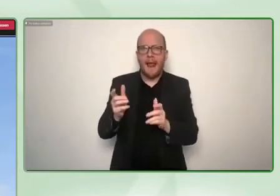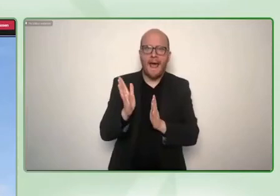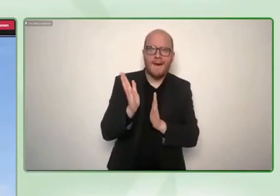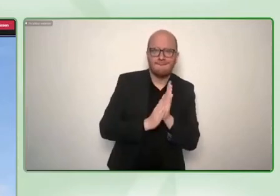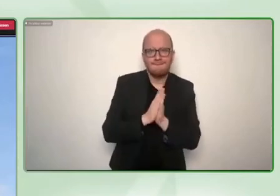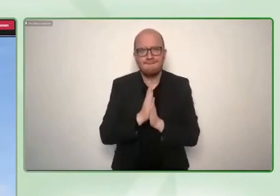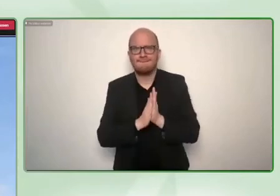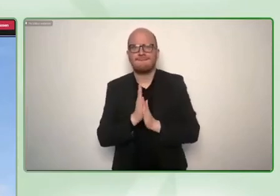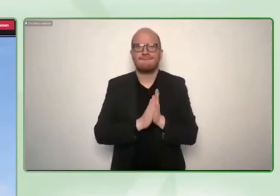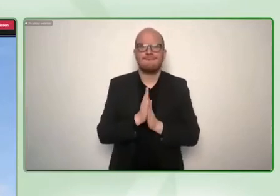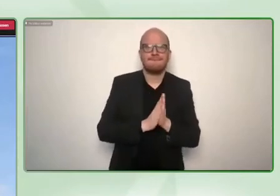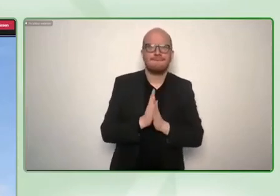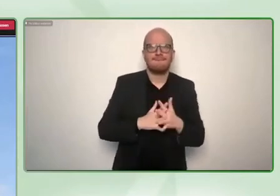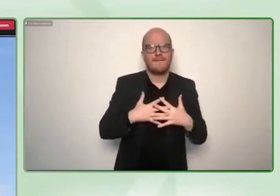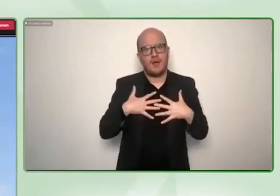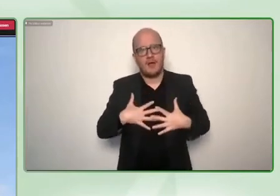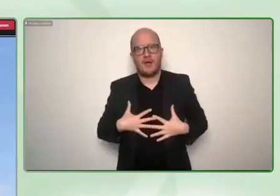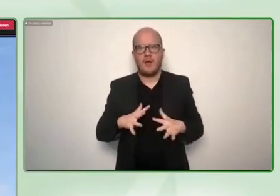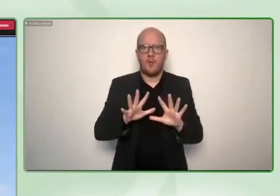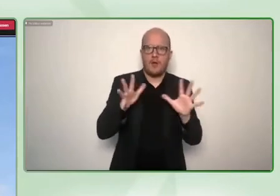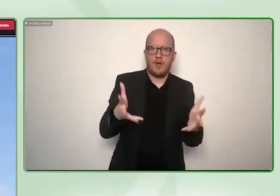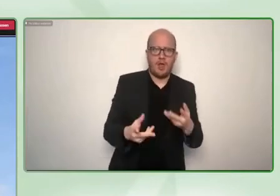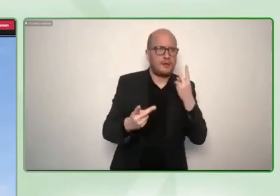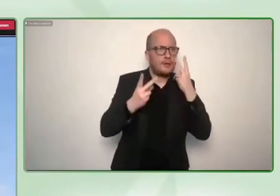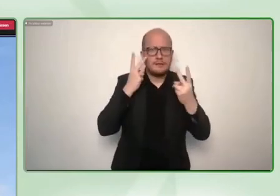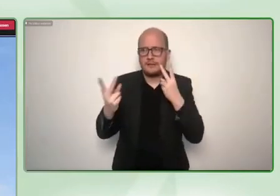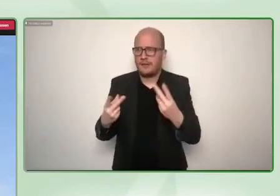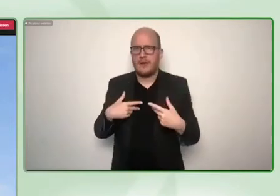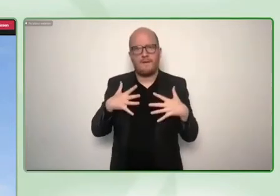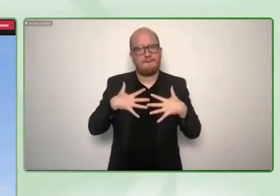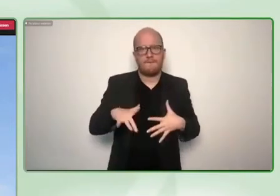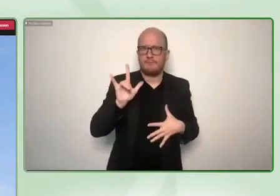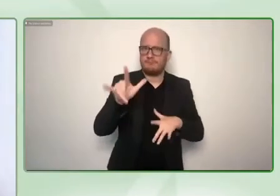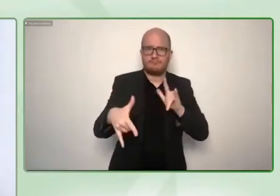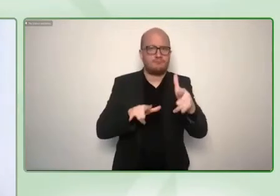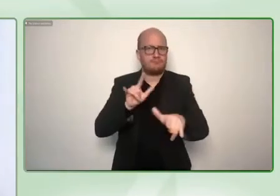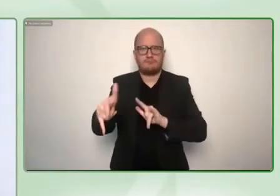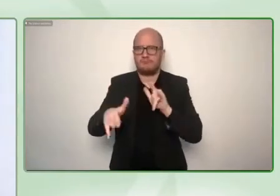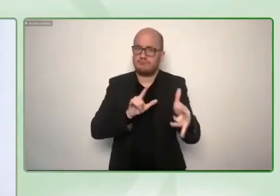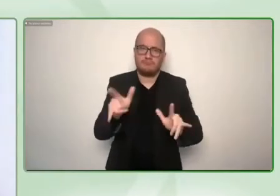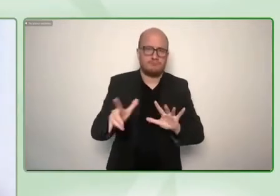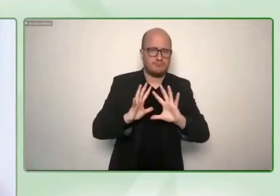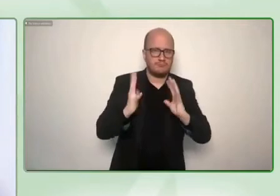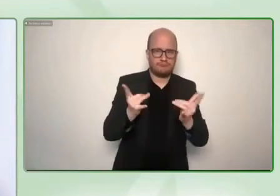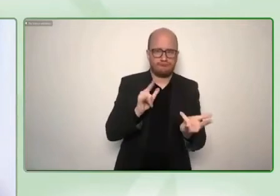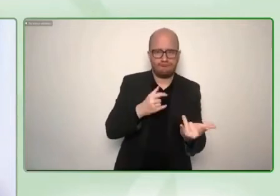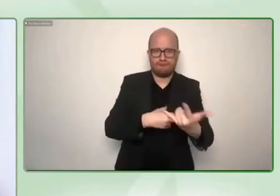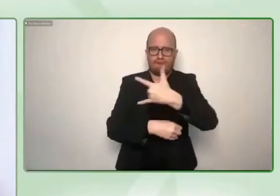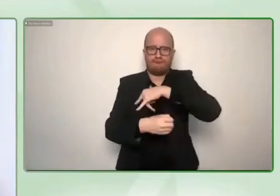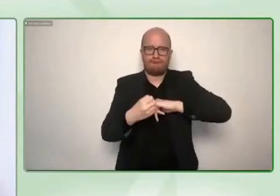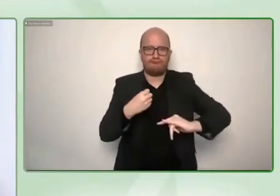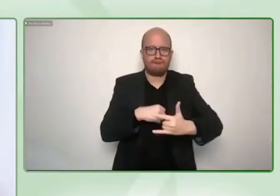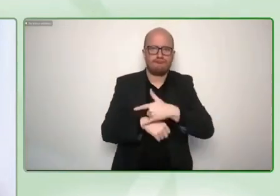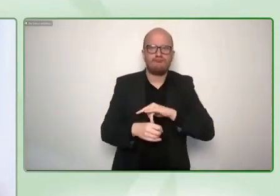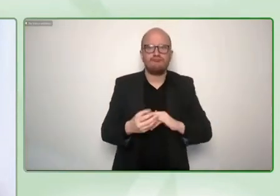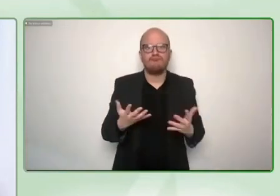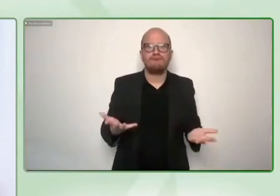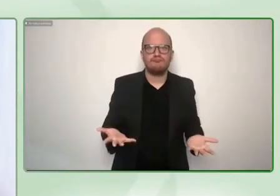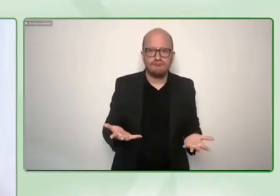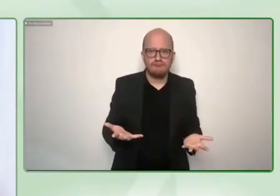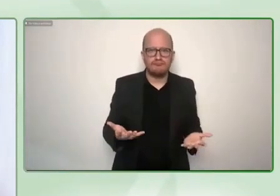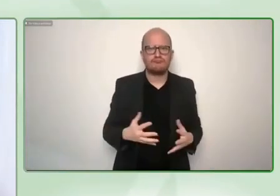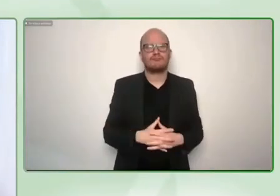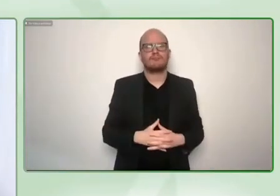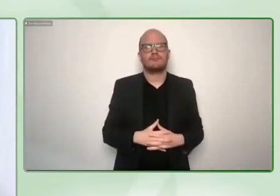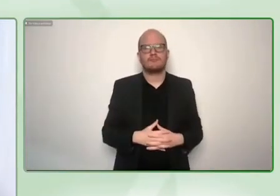what they are what they care about and what they can also pull off thank you peter i'm now at the closing question we got one